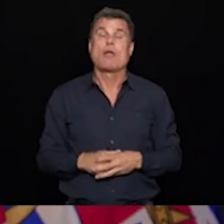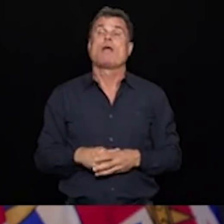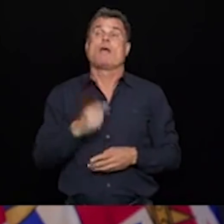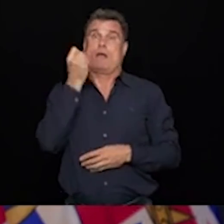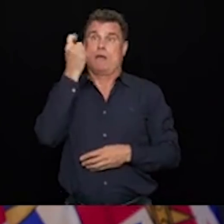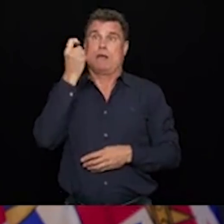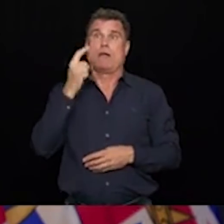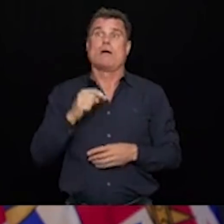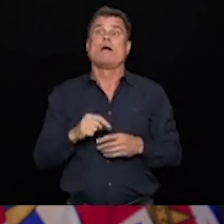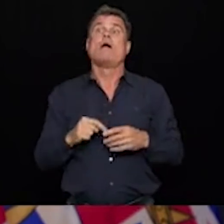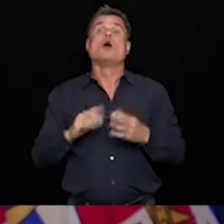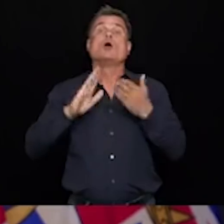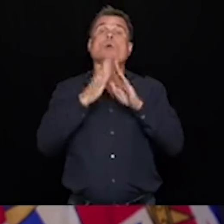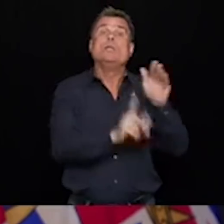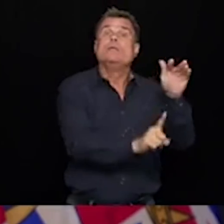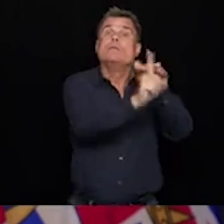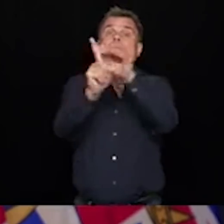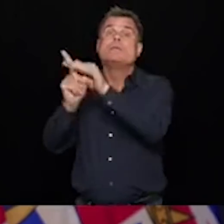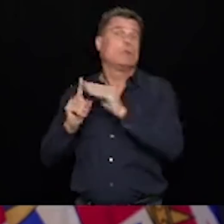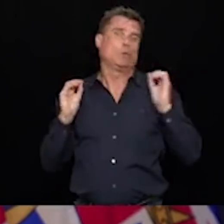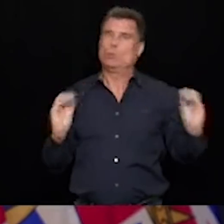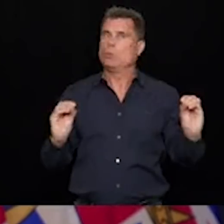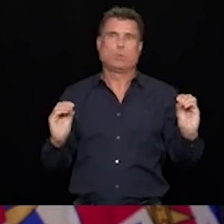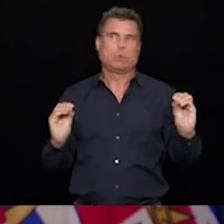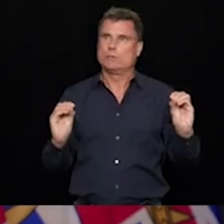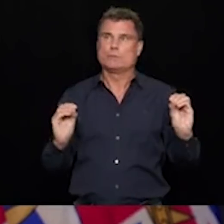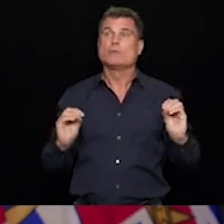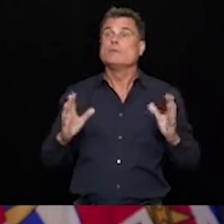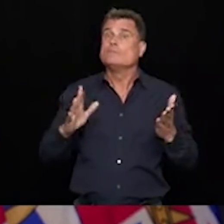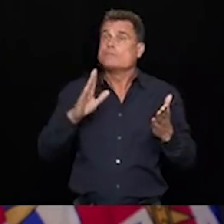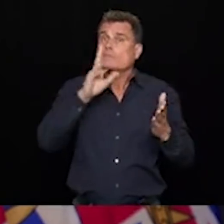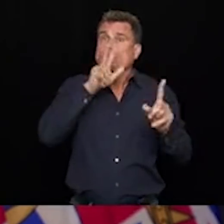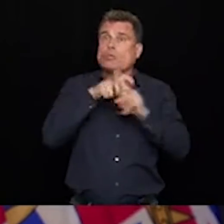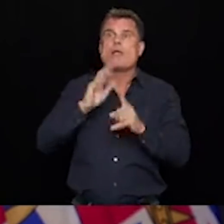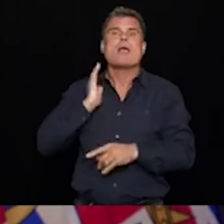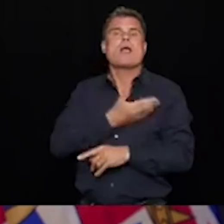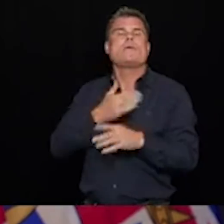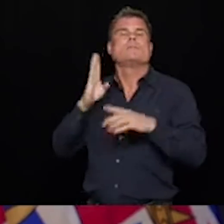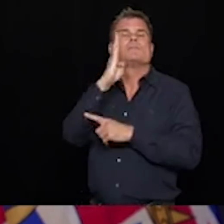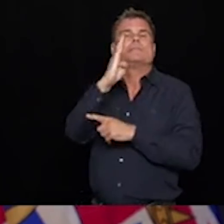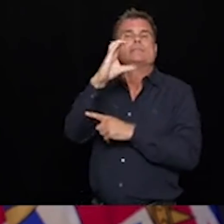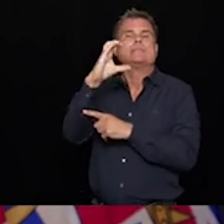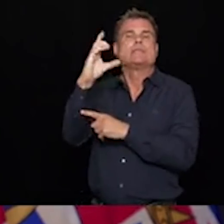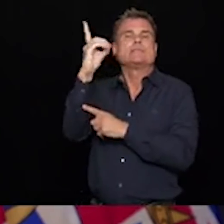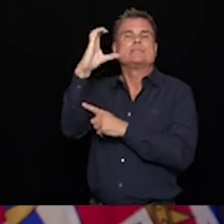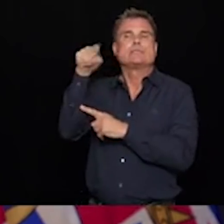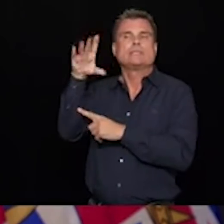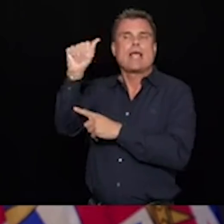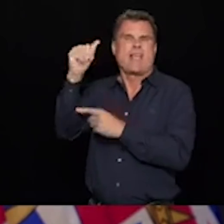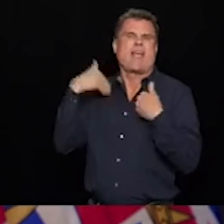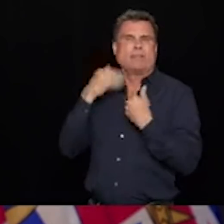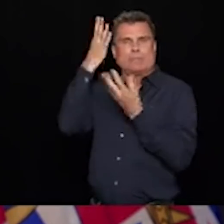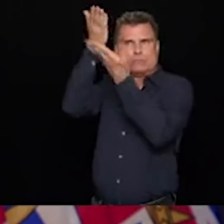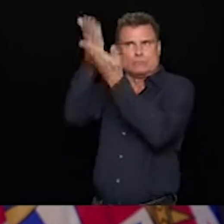do encourage people to check with health authority websites regularly as exposure events continue to occur. As you know, we are also